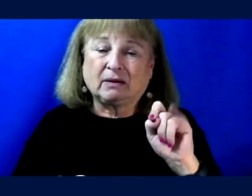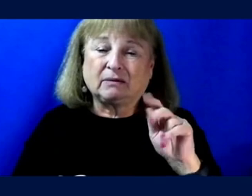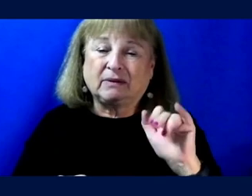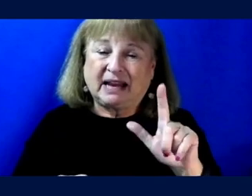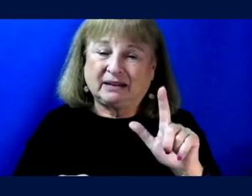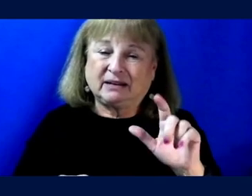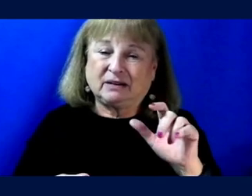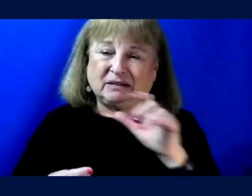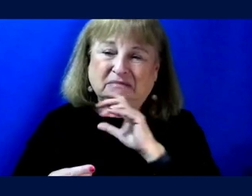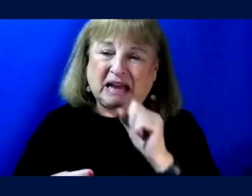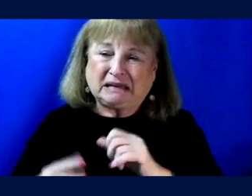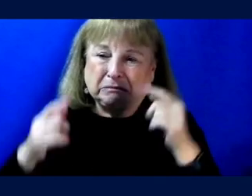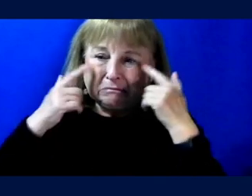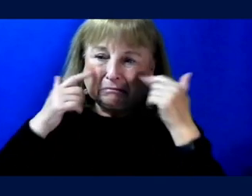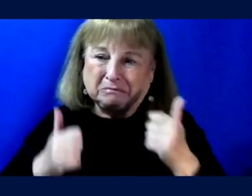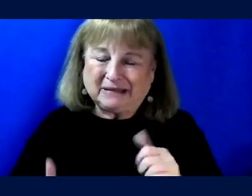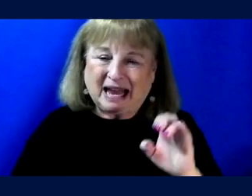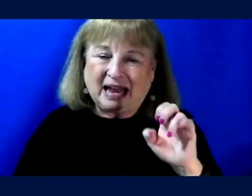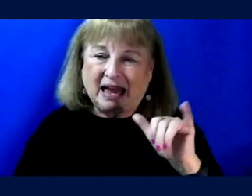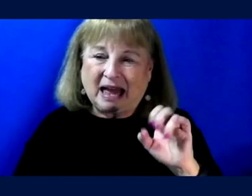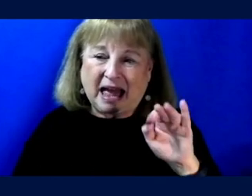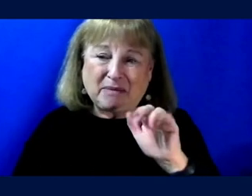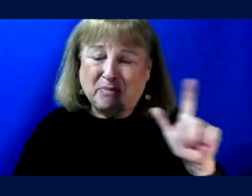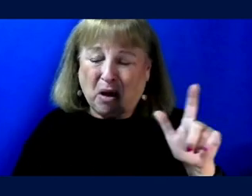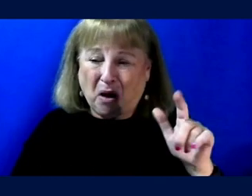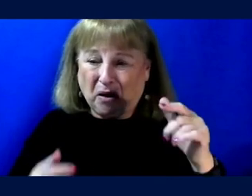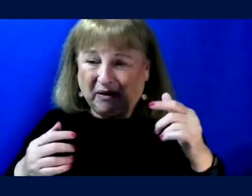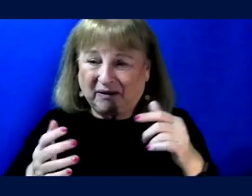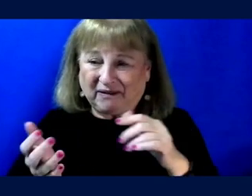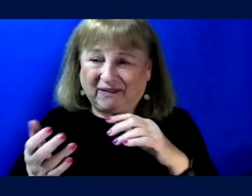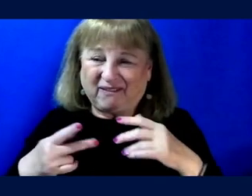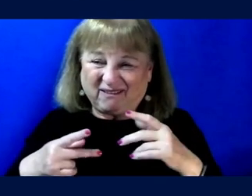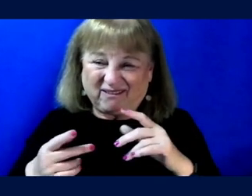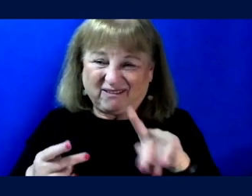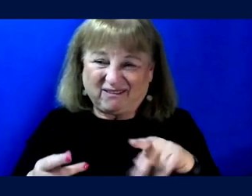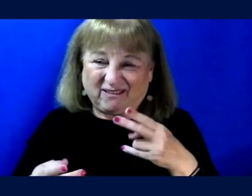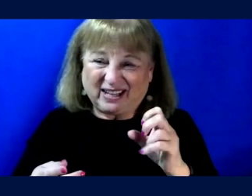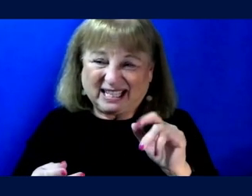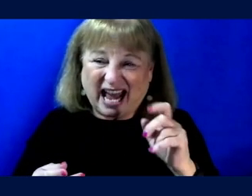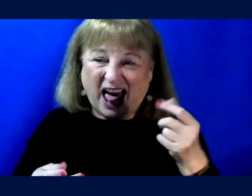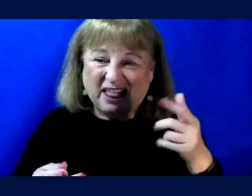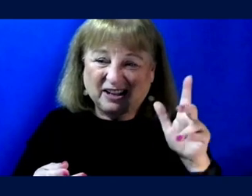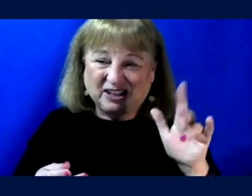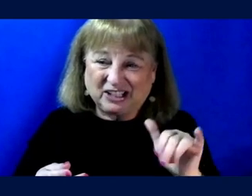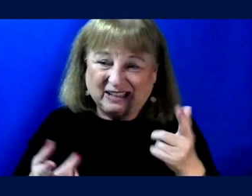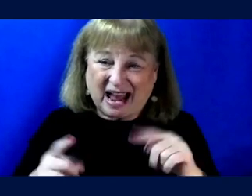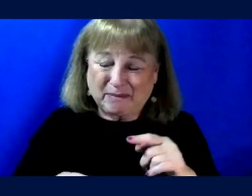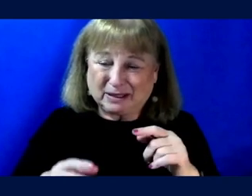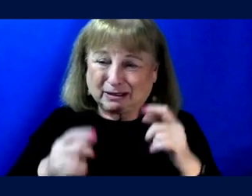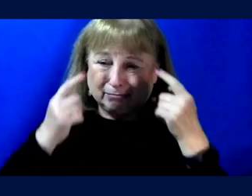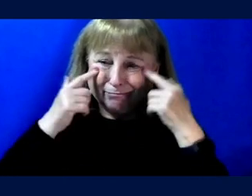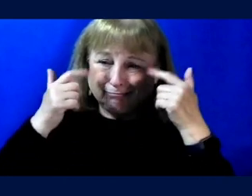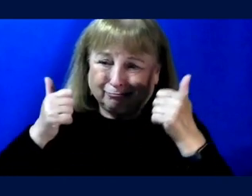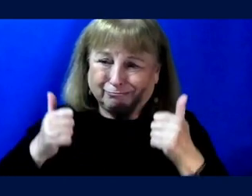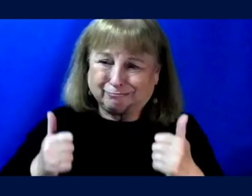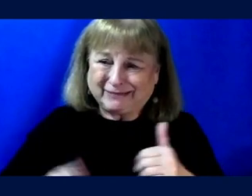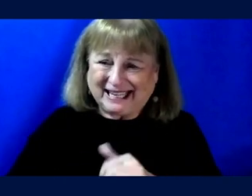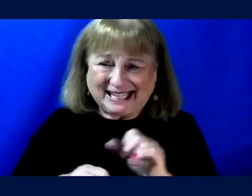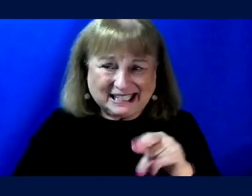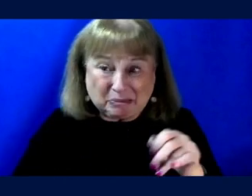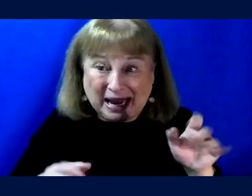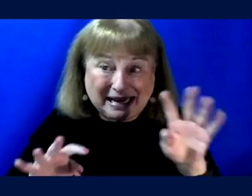and, and eyeball physiology in space. Um, but as far as,